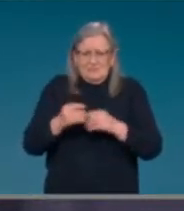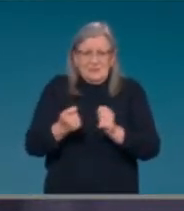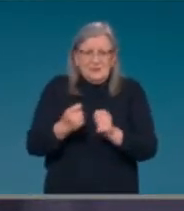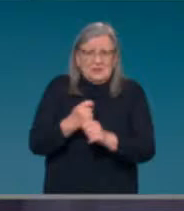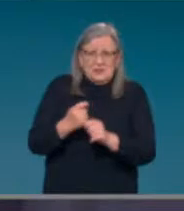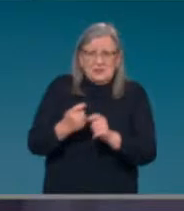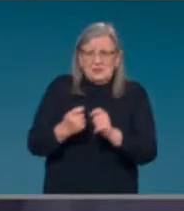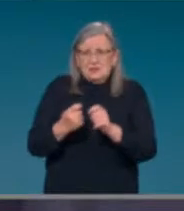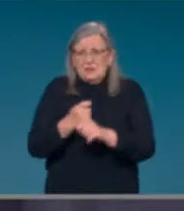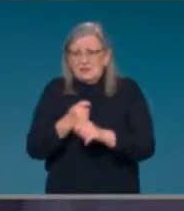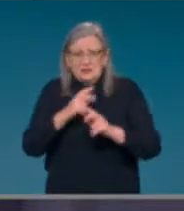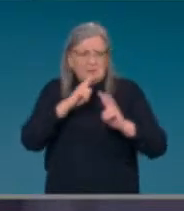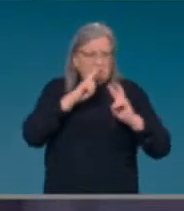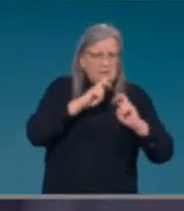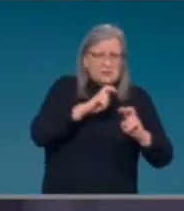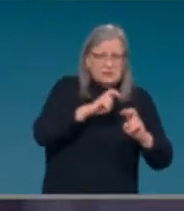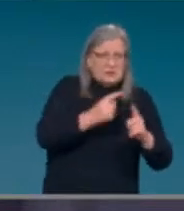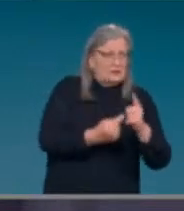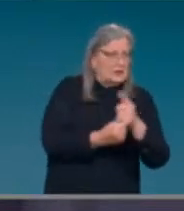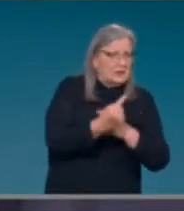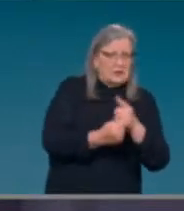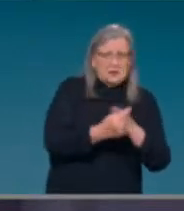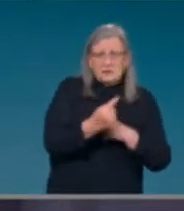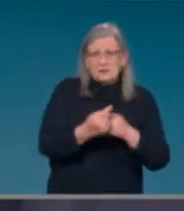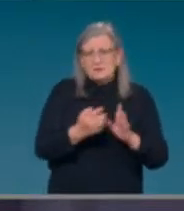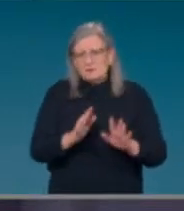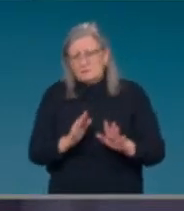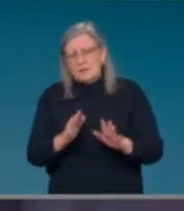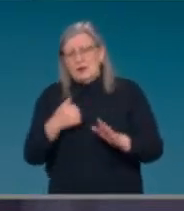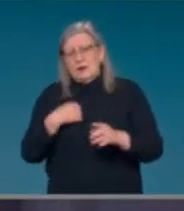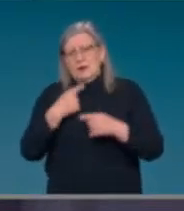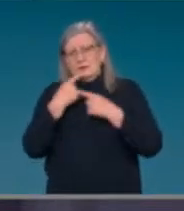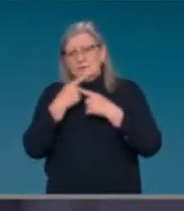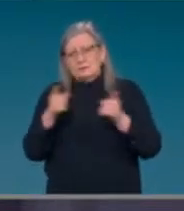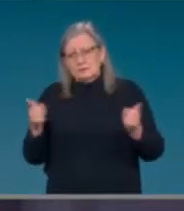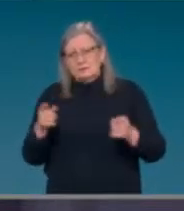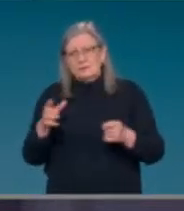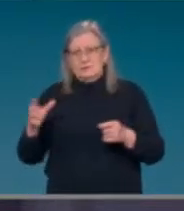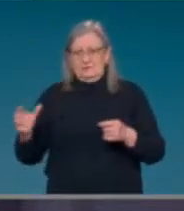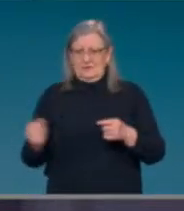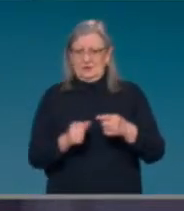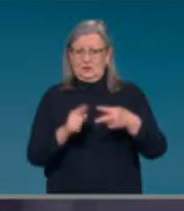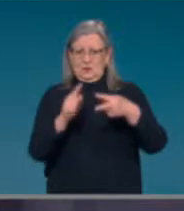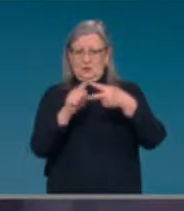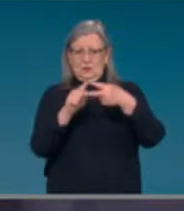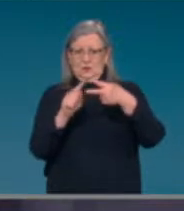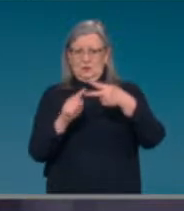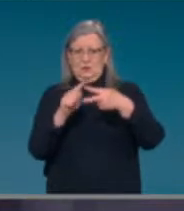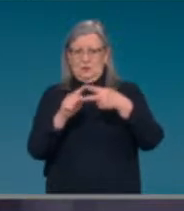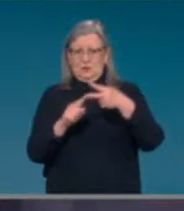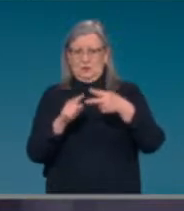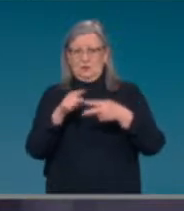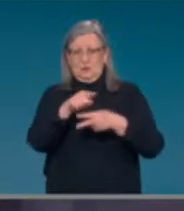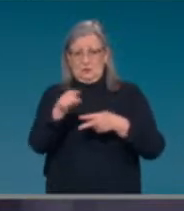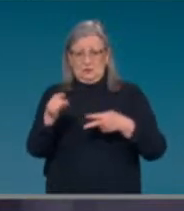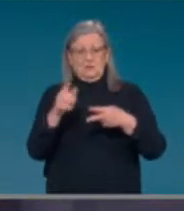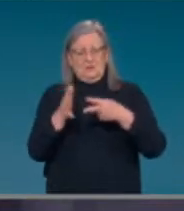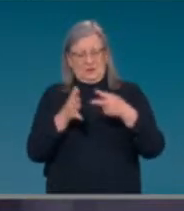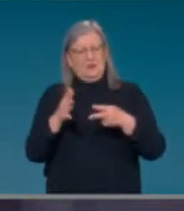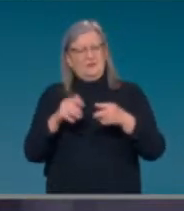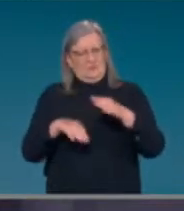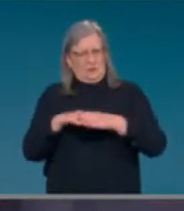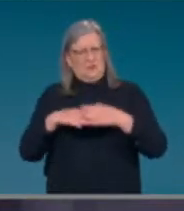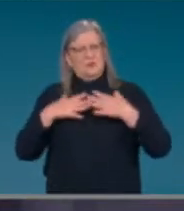the advice we have is you remain fully vaccinated with the two vaccines, and we'll continue to follow the international